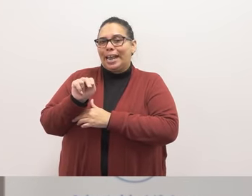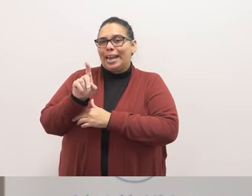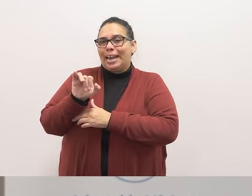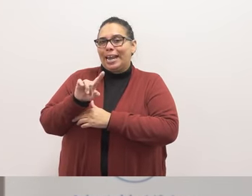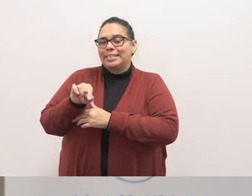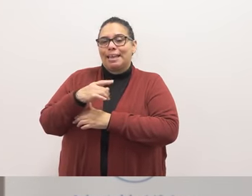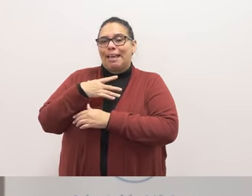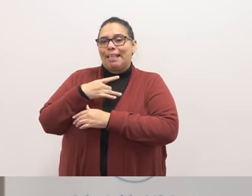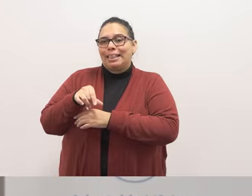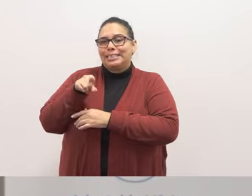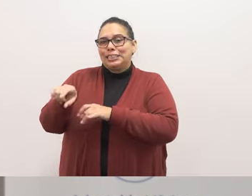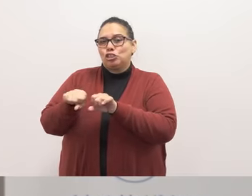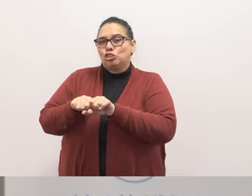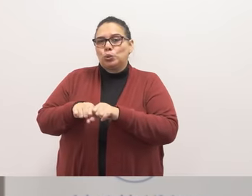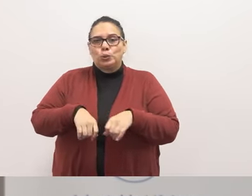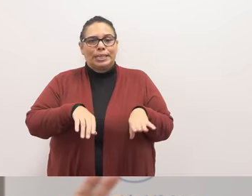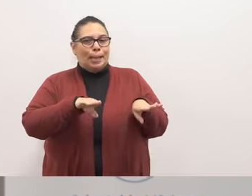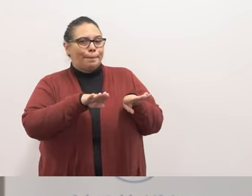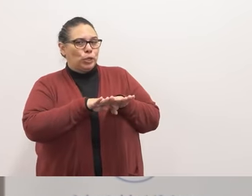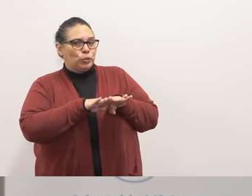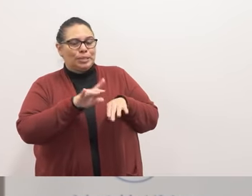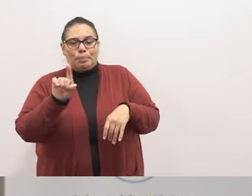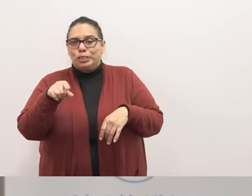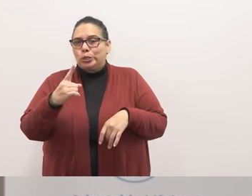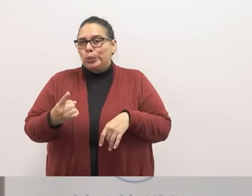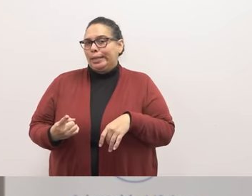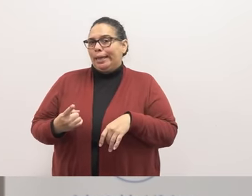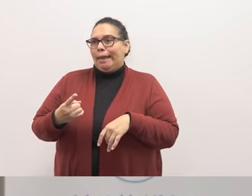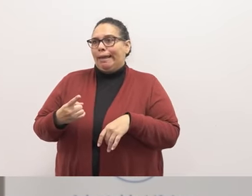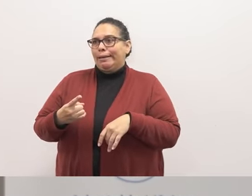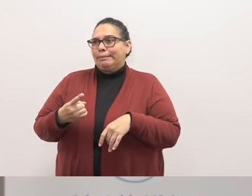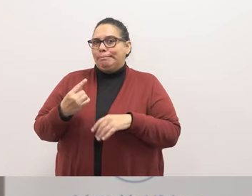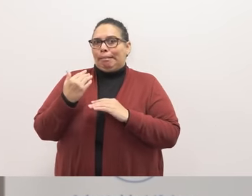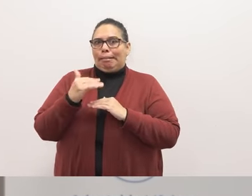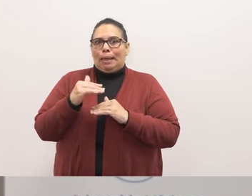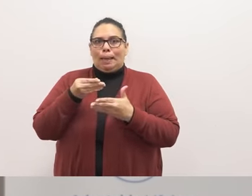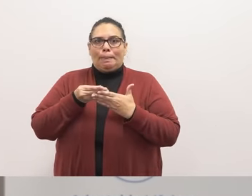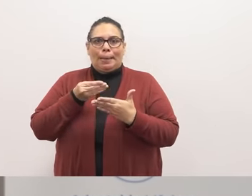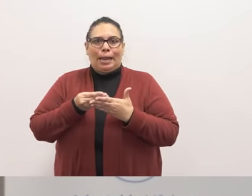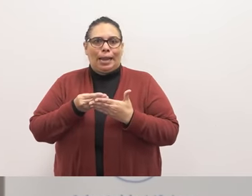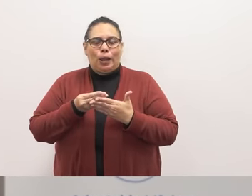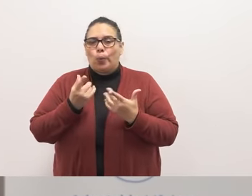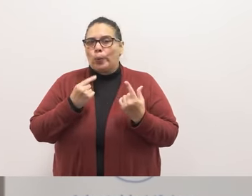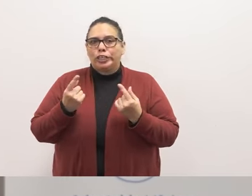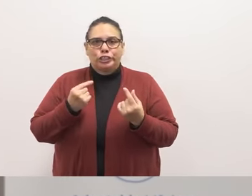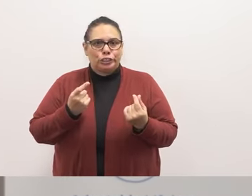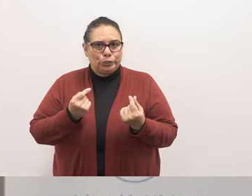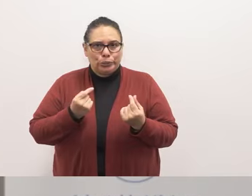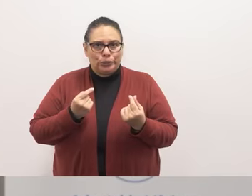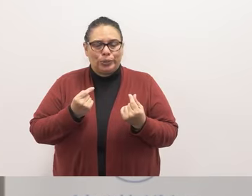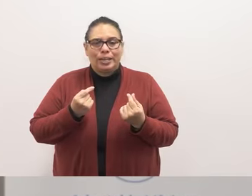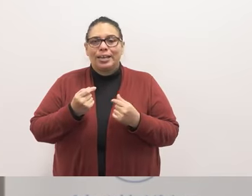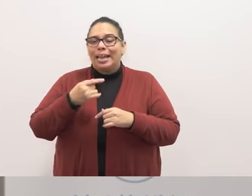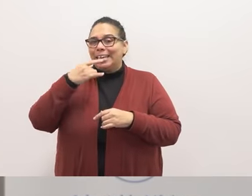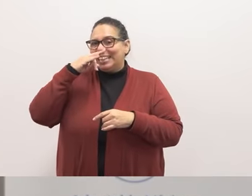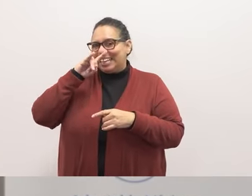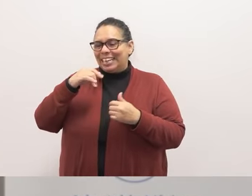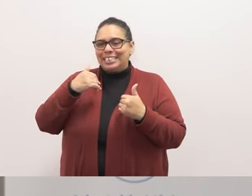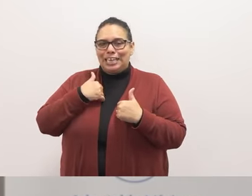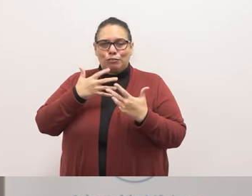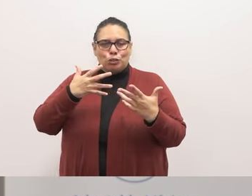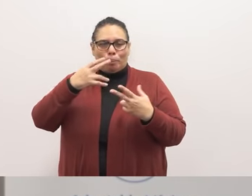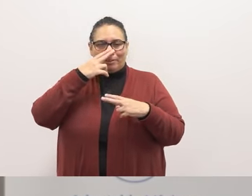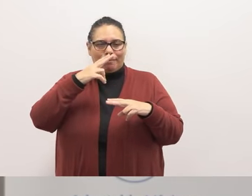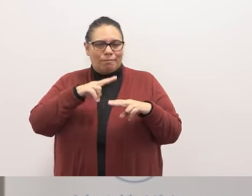and this pair of boots but she only has x amount of dollars what can she do and the kids have so much